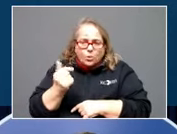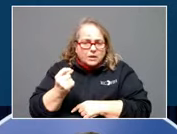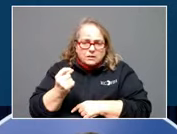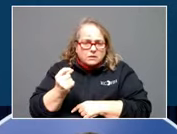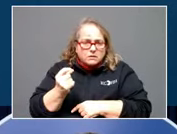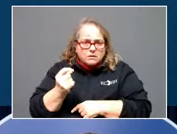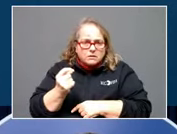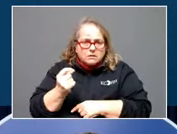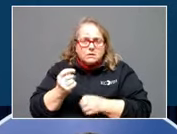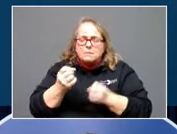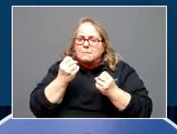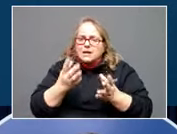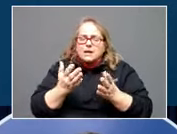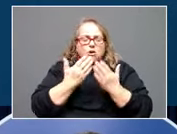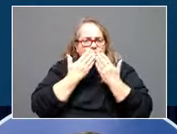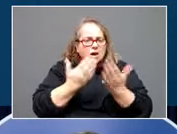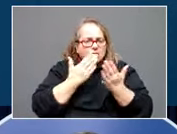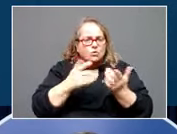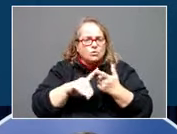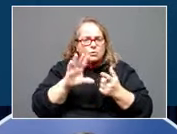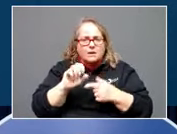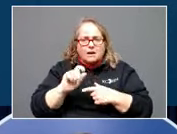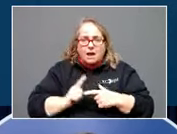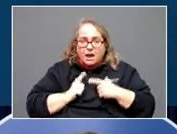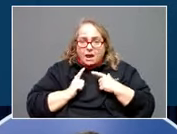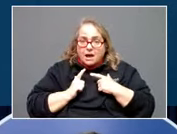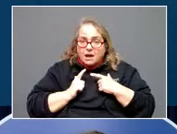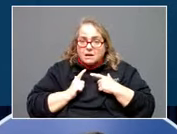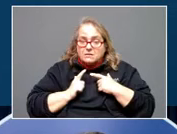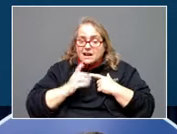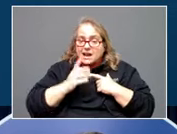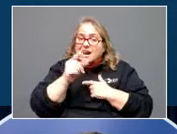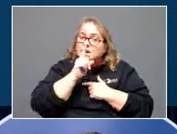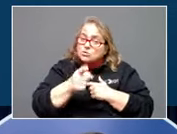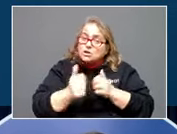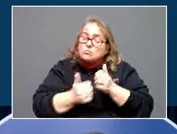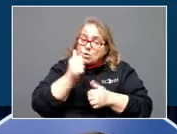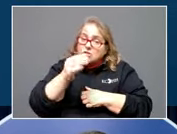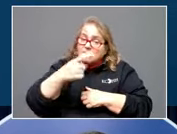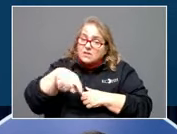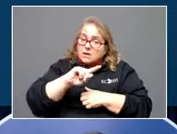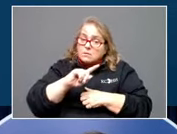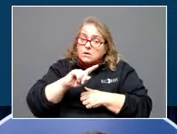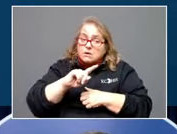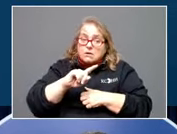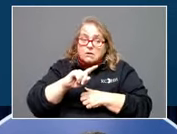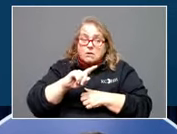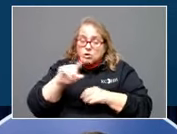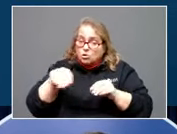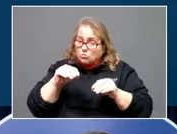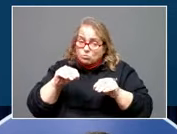Many grateful to be alive, and actually most of them moving through the FEMA process